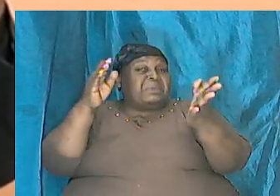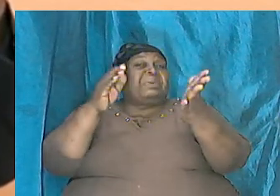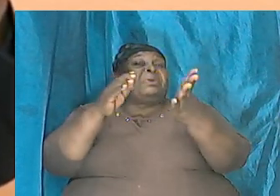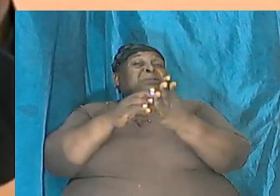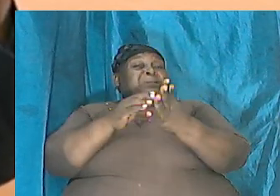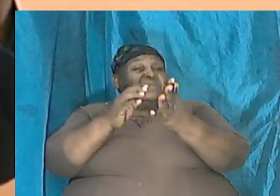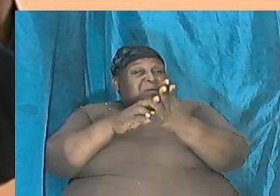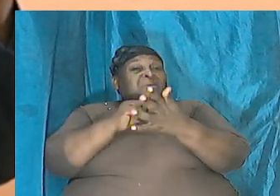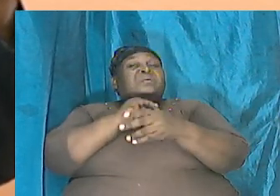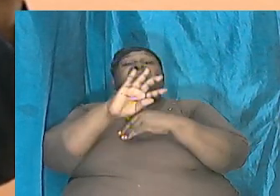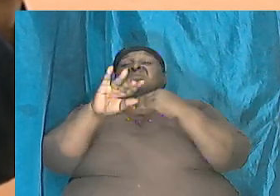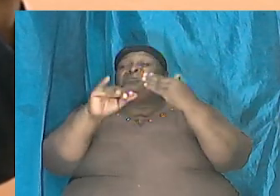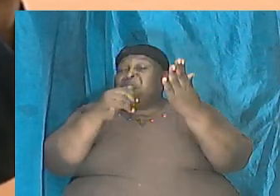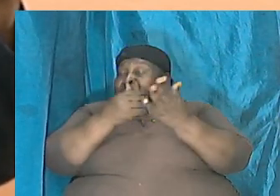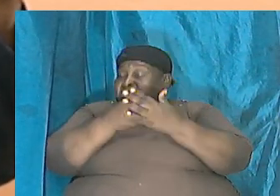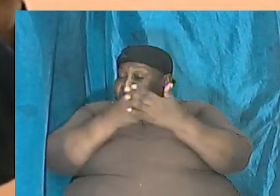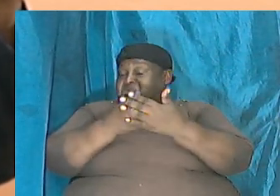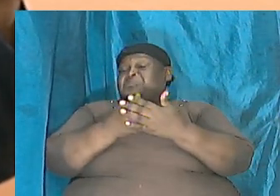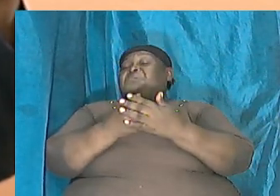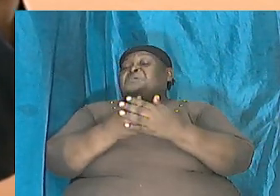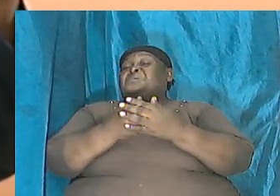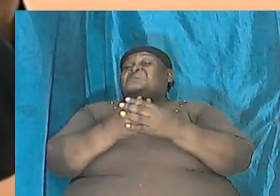all the way back